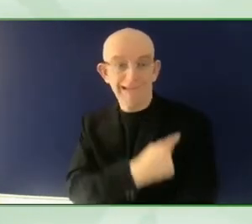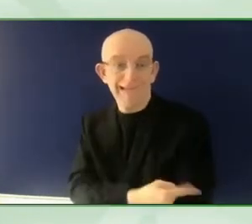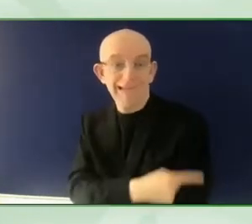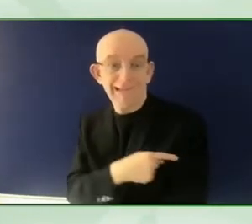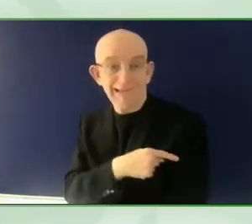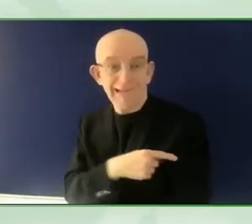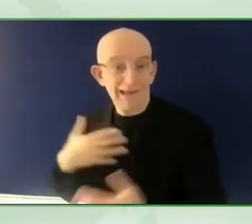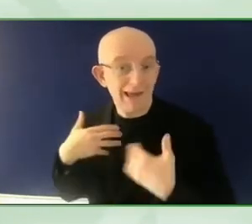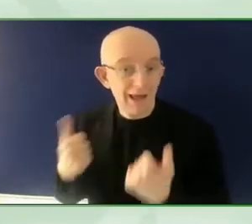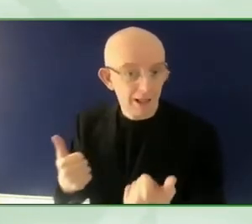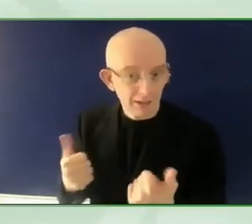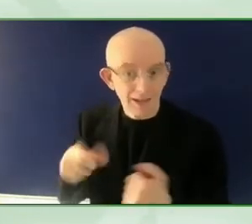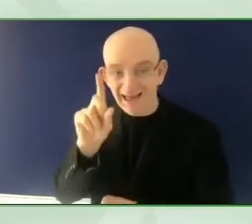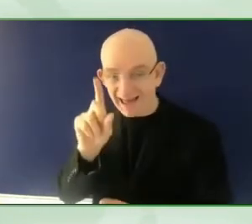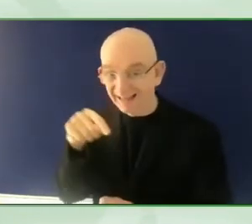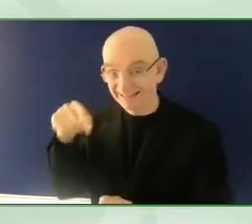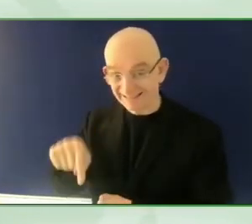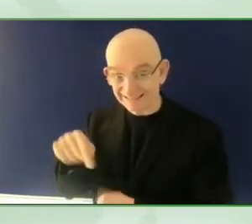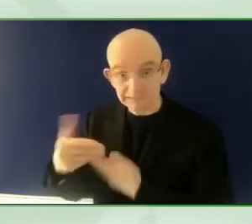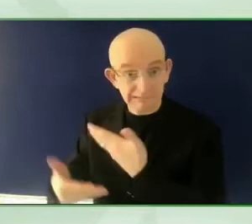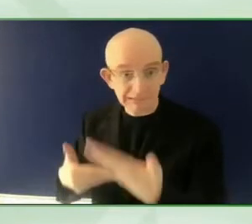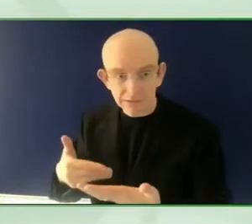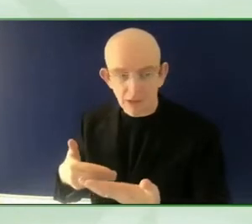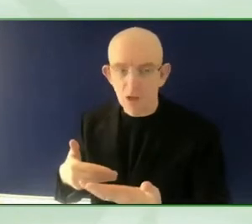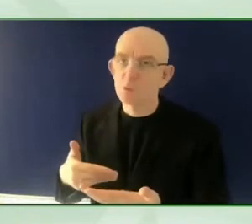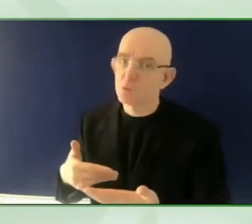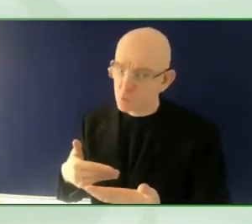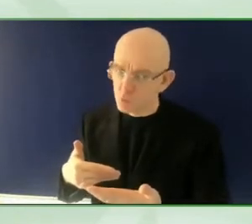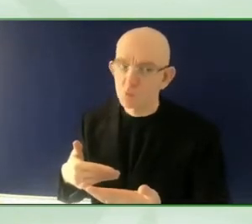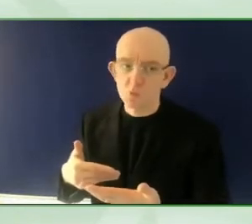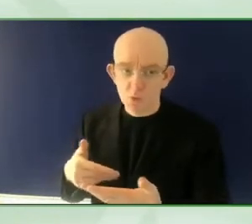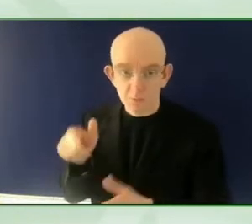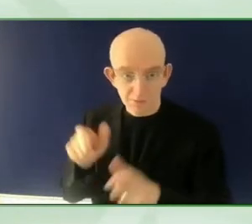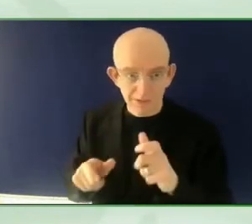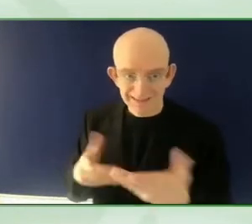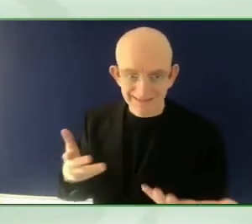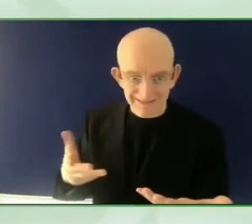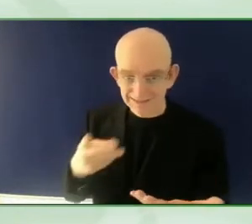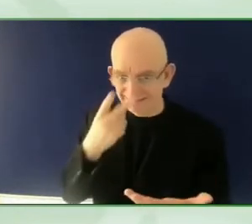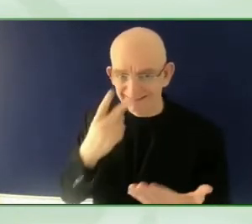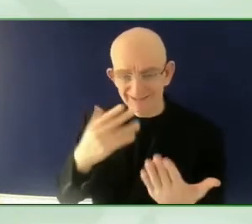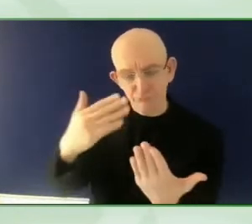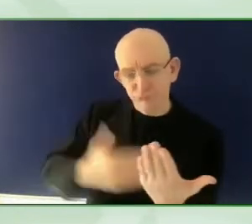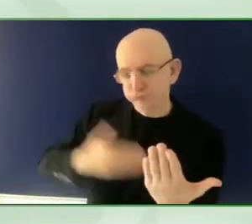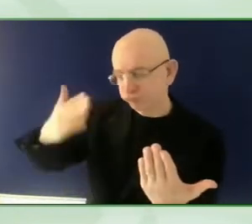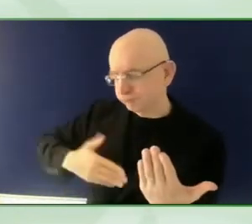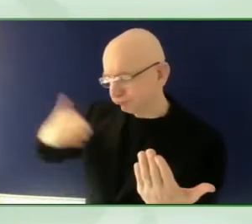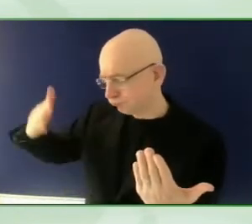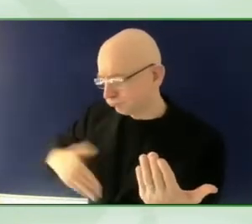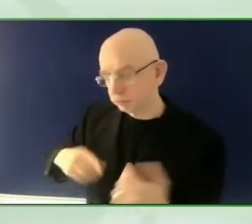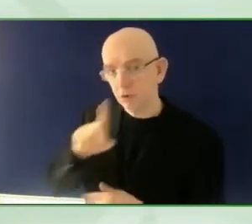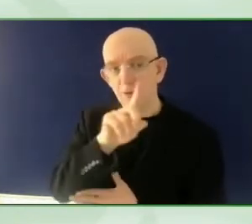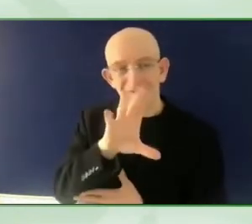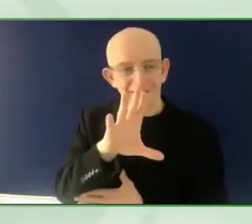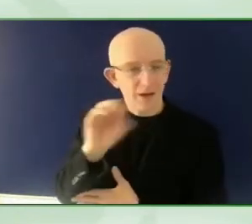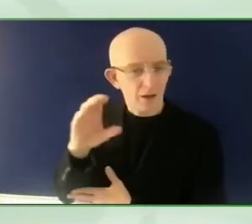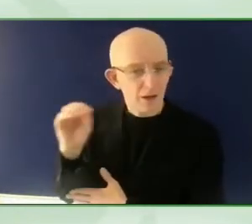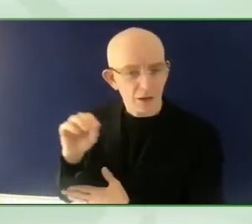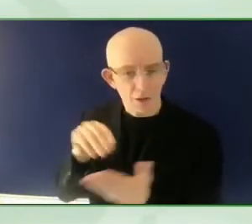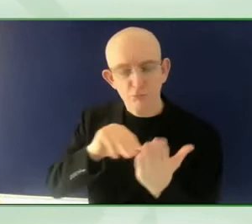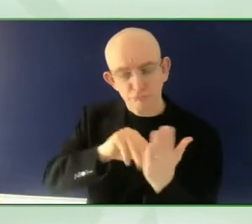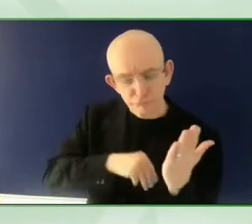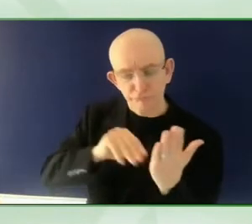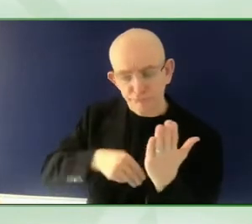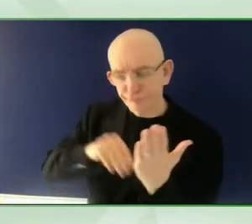the, most of, a lot of the commitments are, again, directly or indirectly connected to health. And in that context,